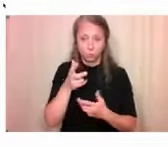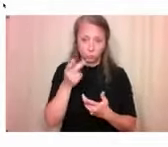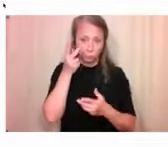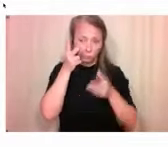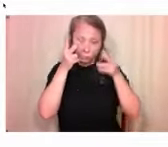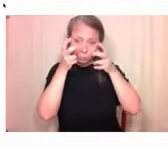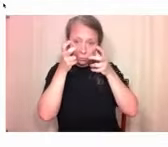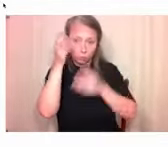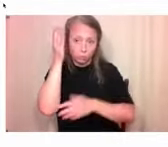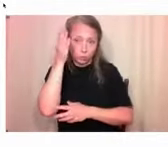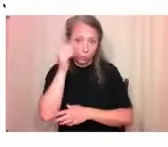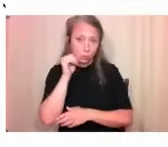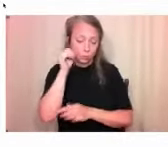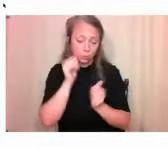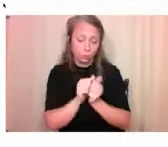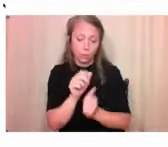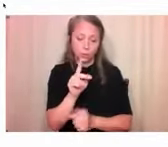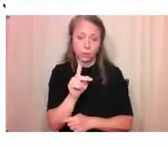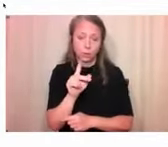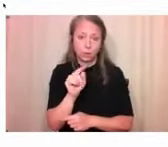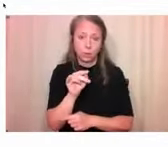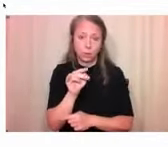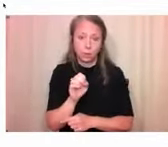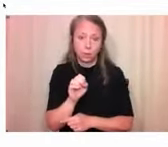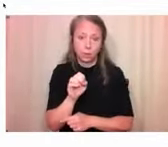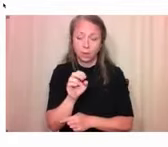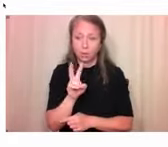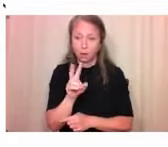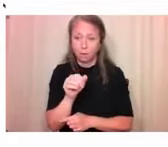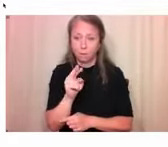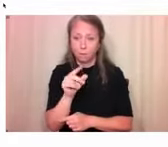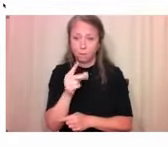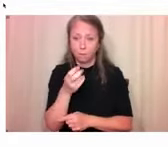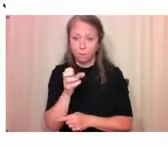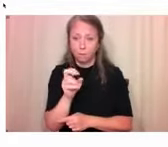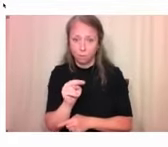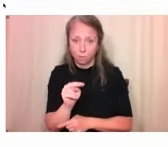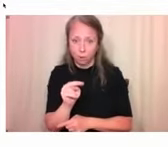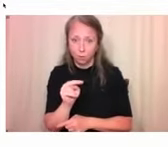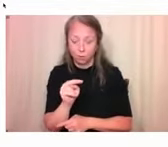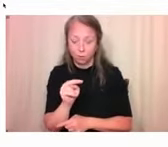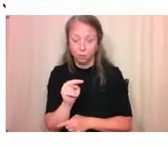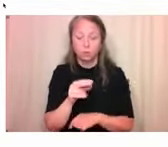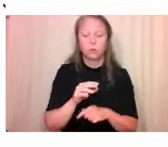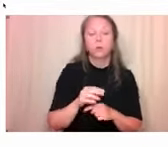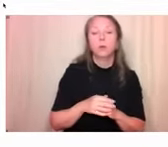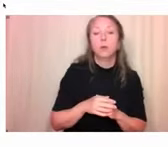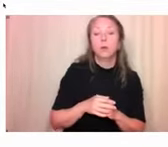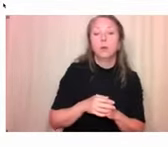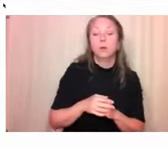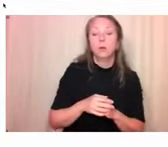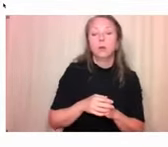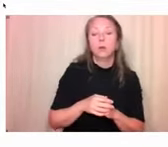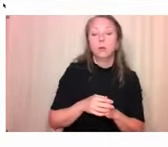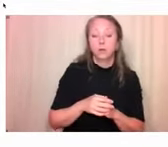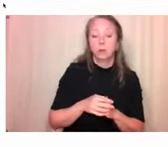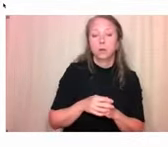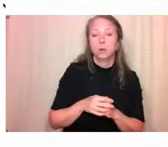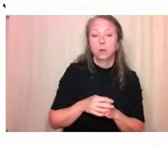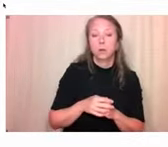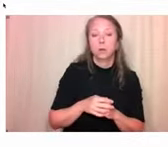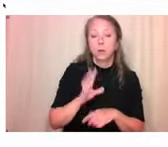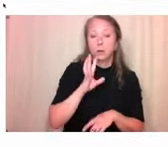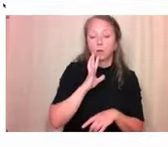Megan McDonald of Community Links Nova Scotia. So this is a continuation of a project,